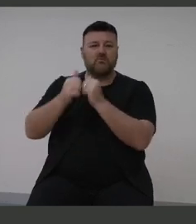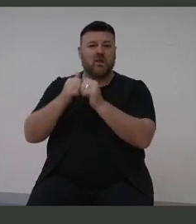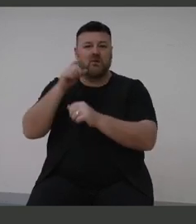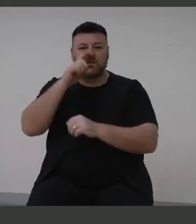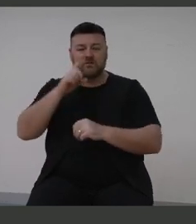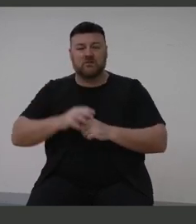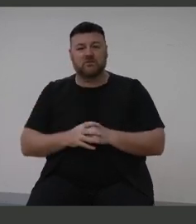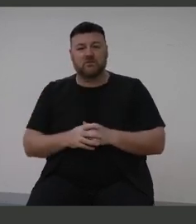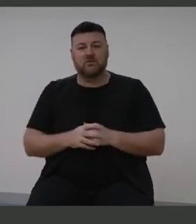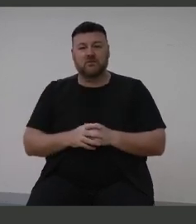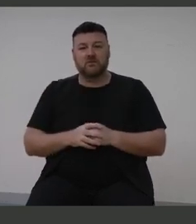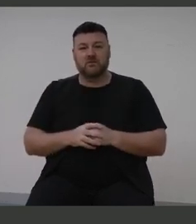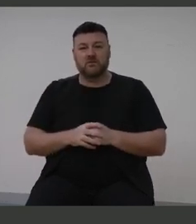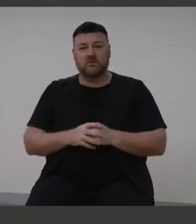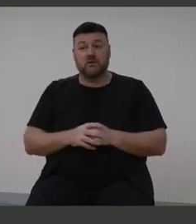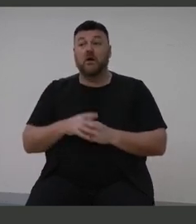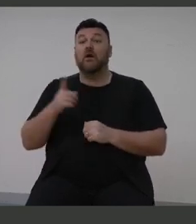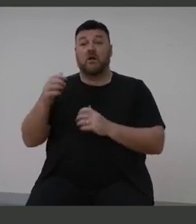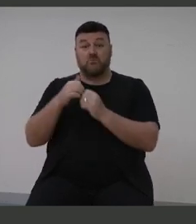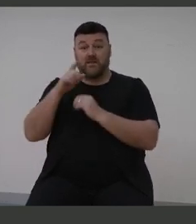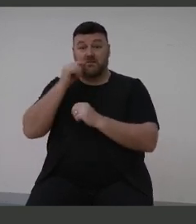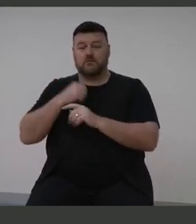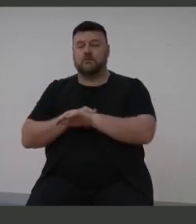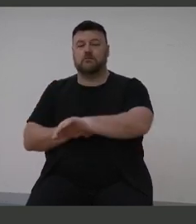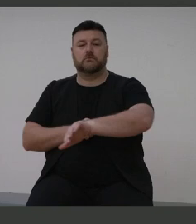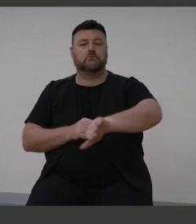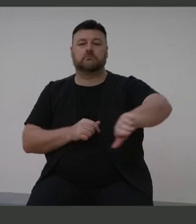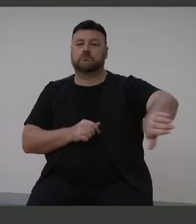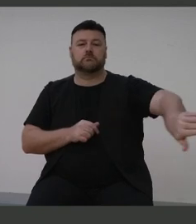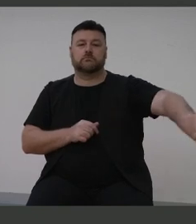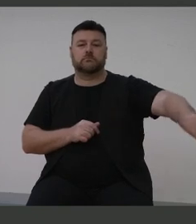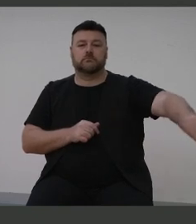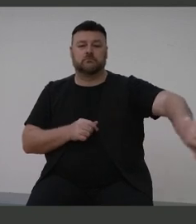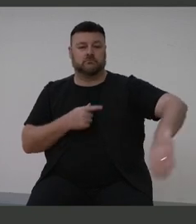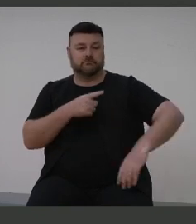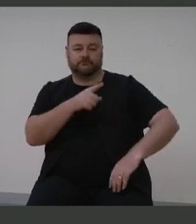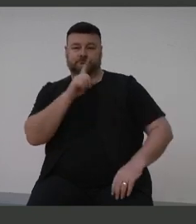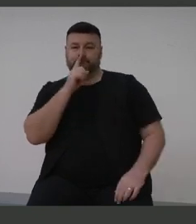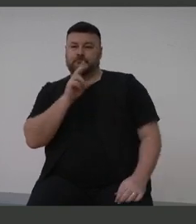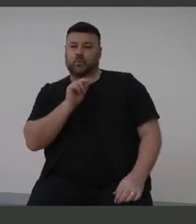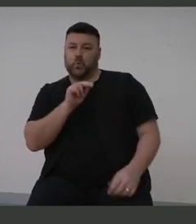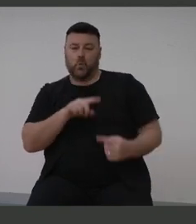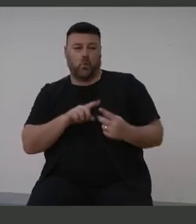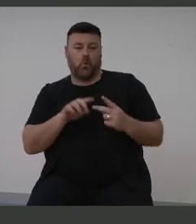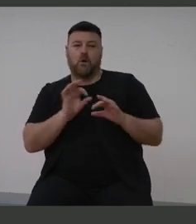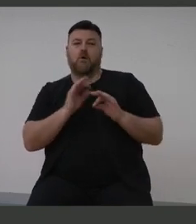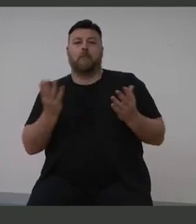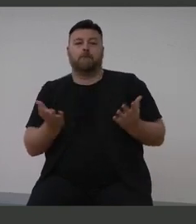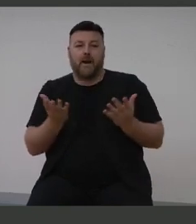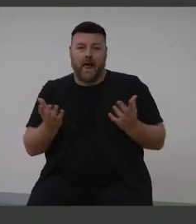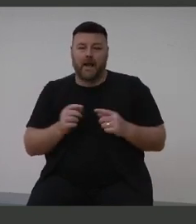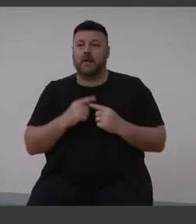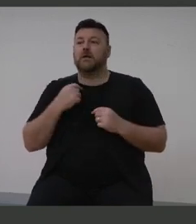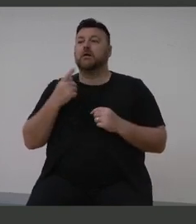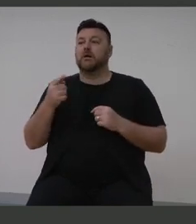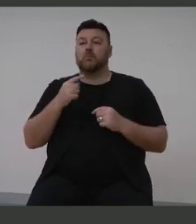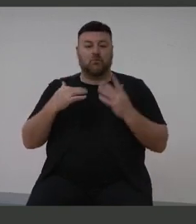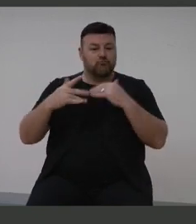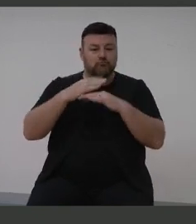properly. And they actually isolated her. Because she wasn't talking. Because she wasn't playing. Because she couldn't keep up on the playground.